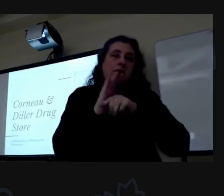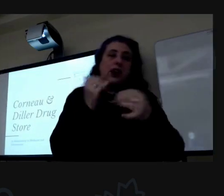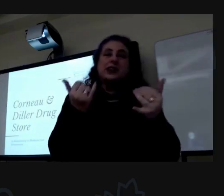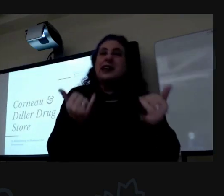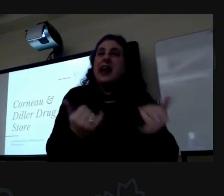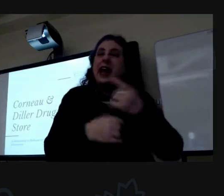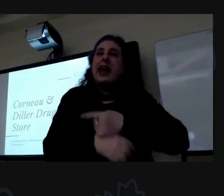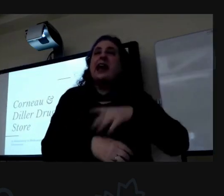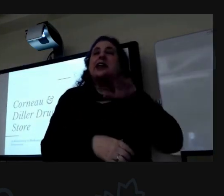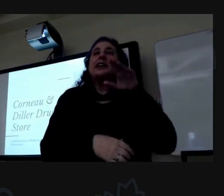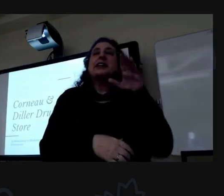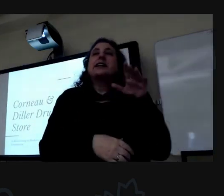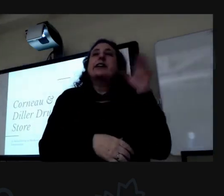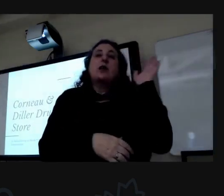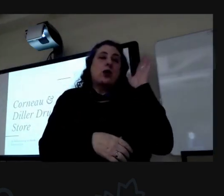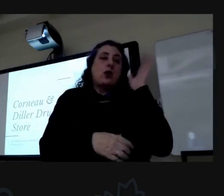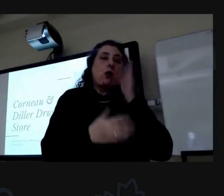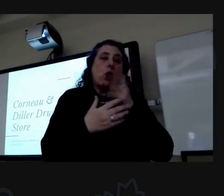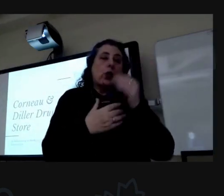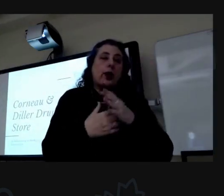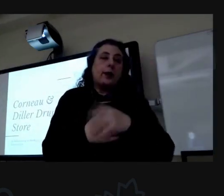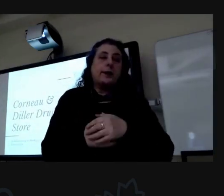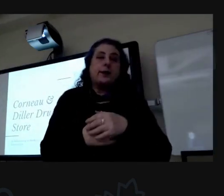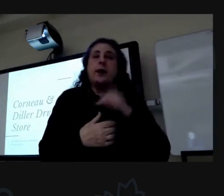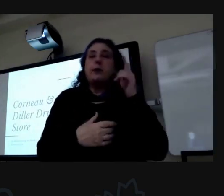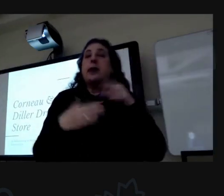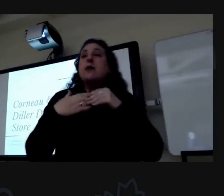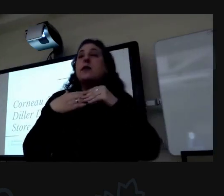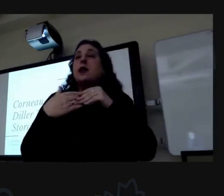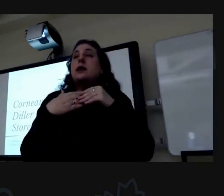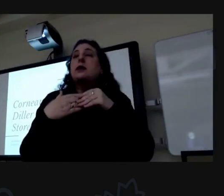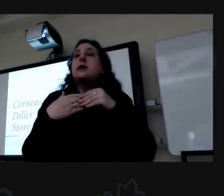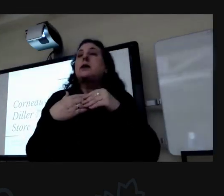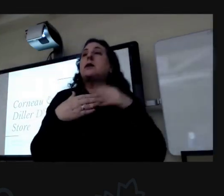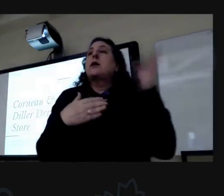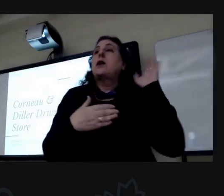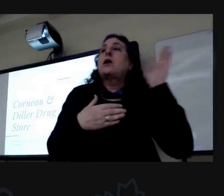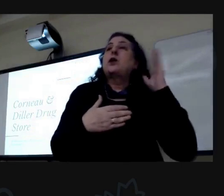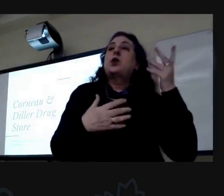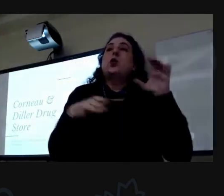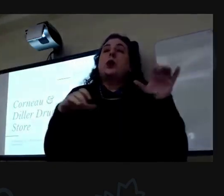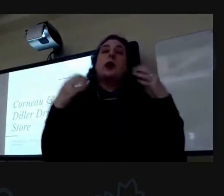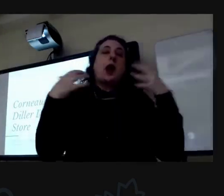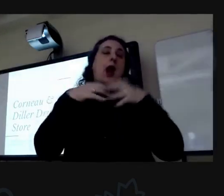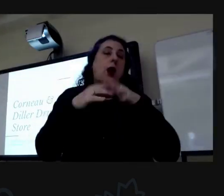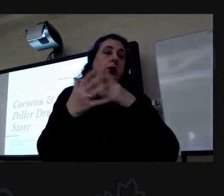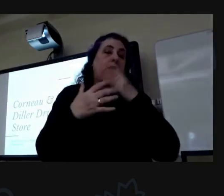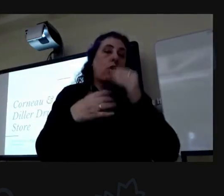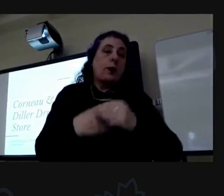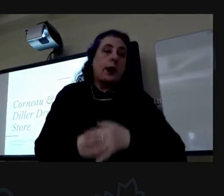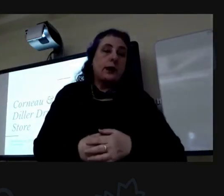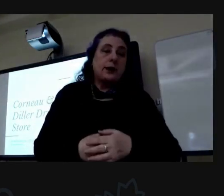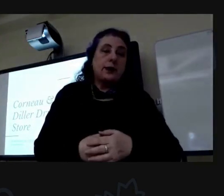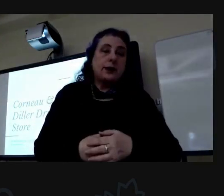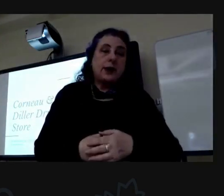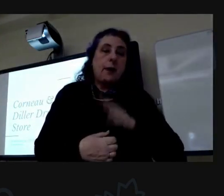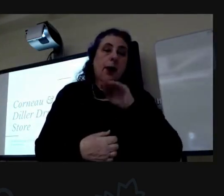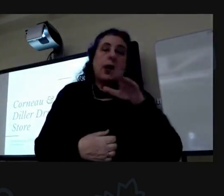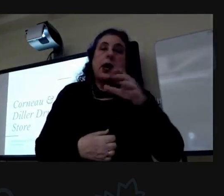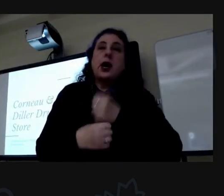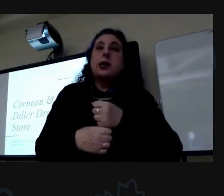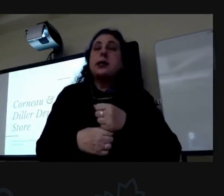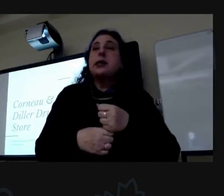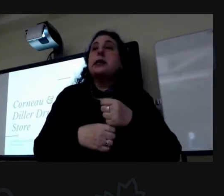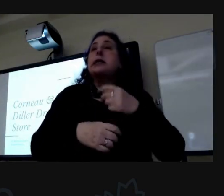present program uh today's program and for being flexible to presenting this program in a hybrid format um uh mike received his